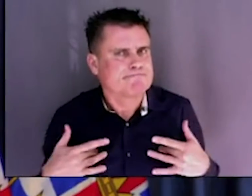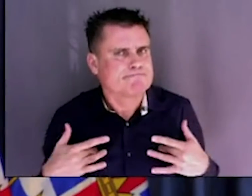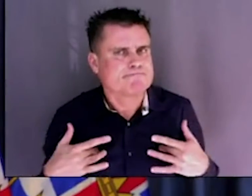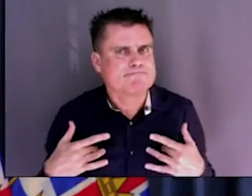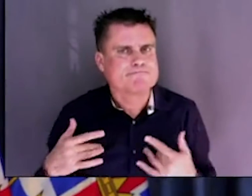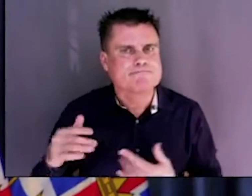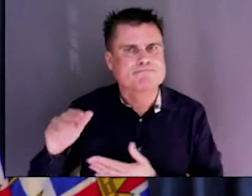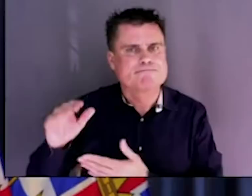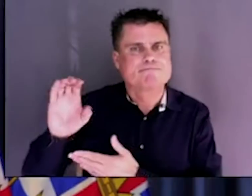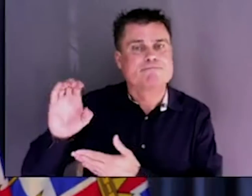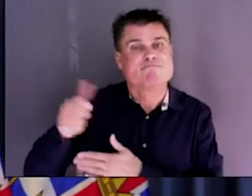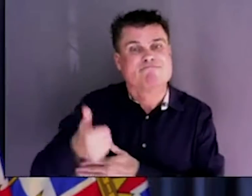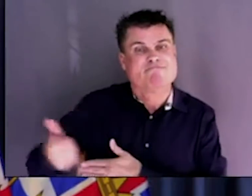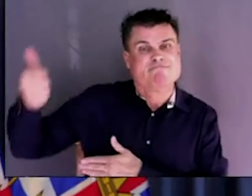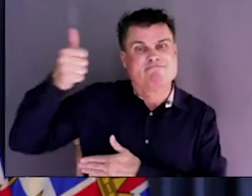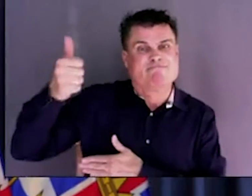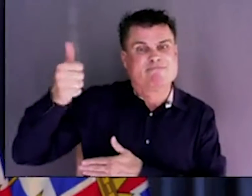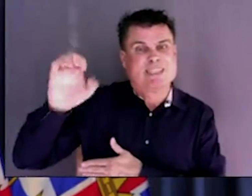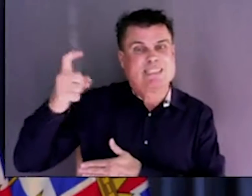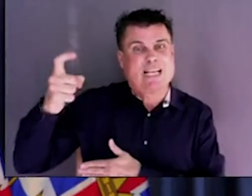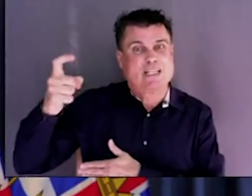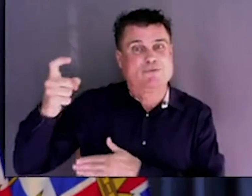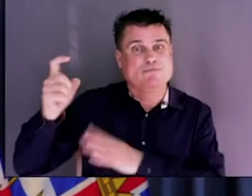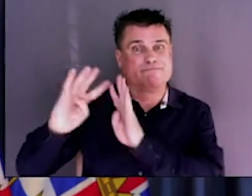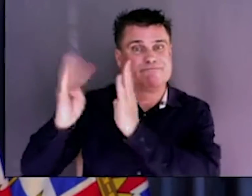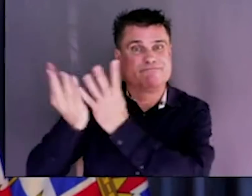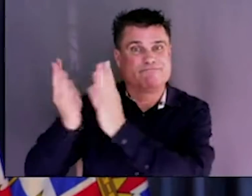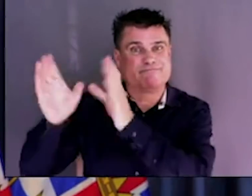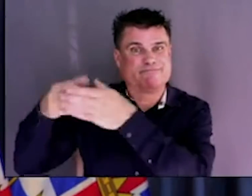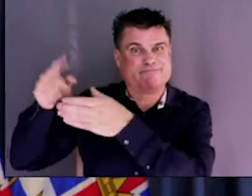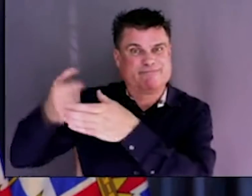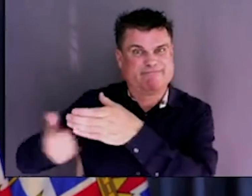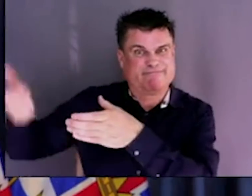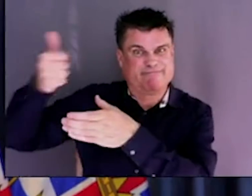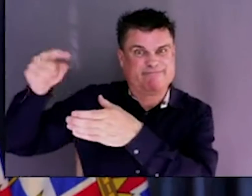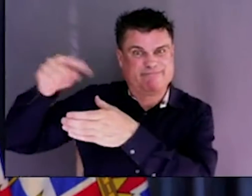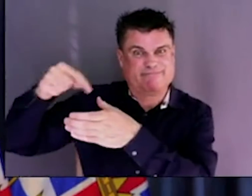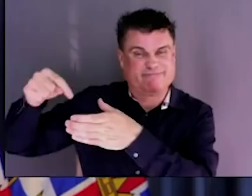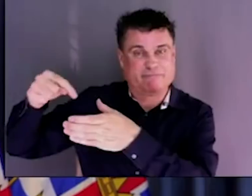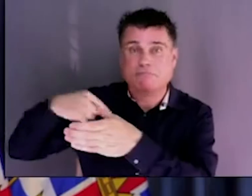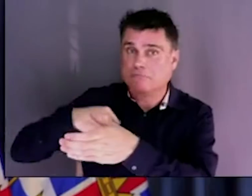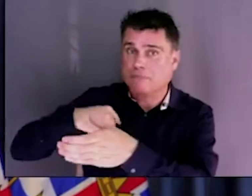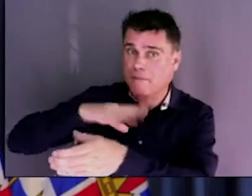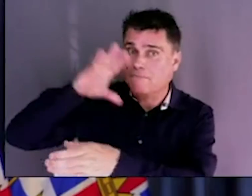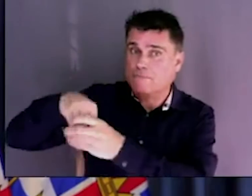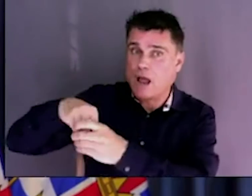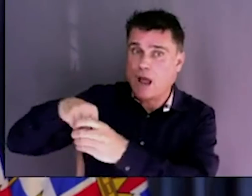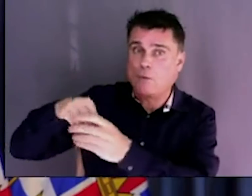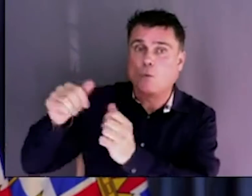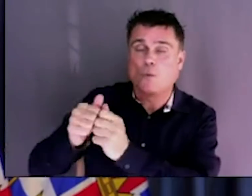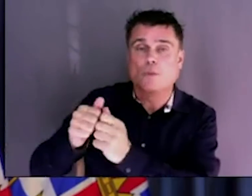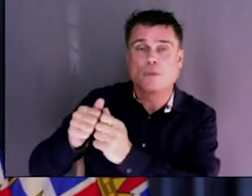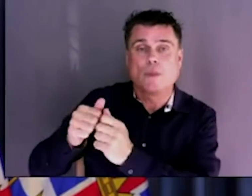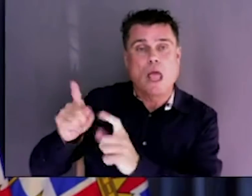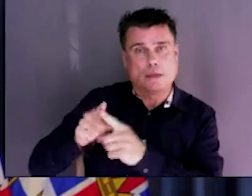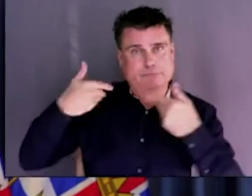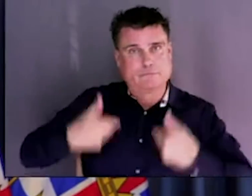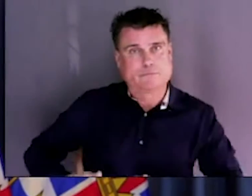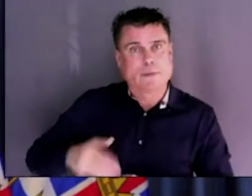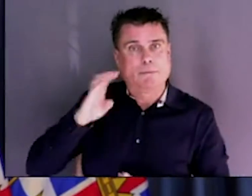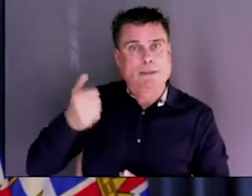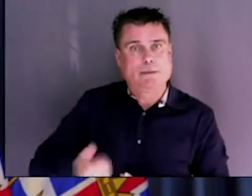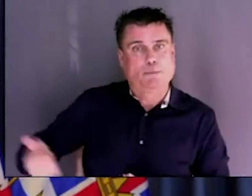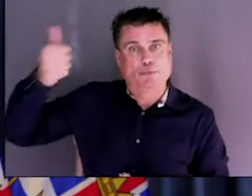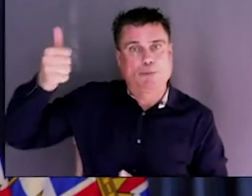presiding officer, the premier, does not direct the legislative assembly. It has its own management committee, the legislative assembly